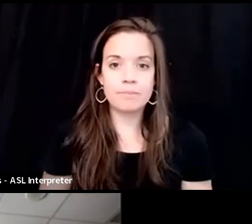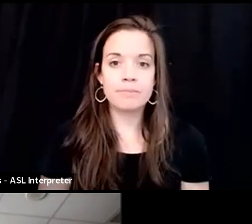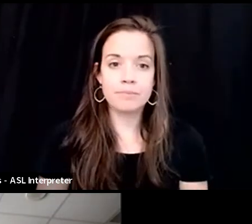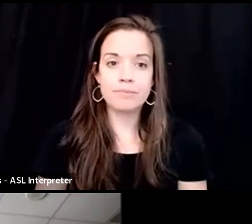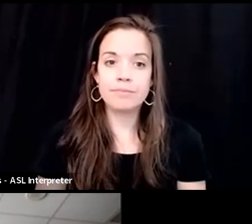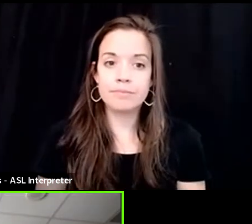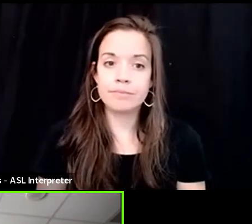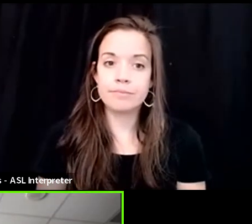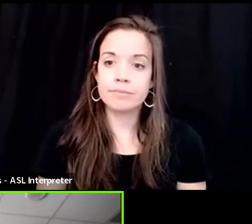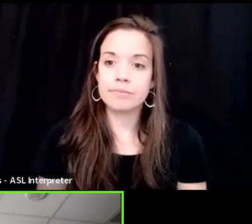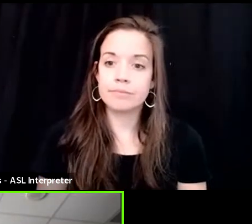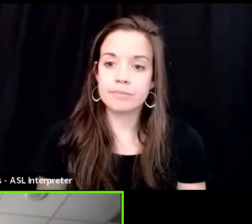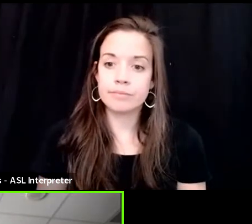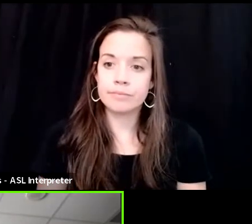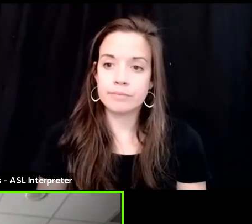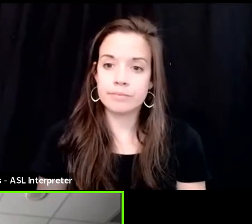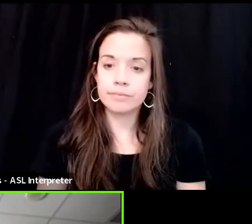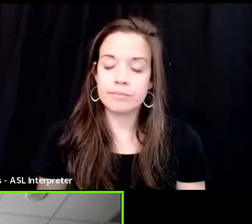Um,